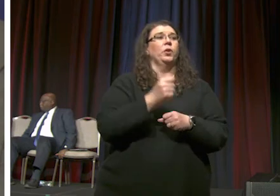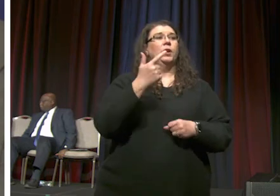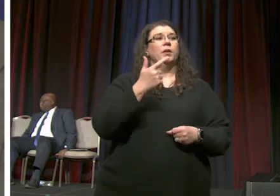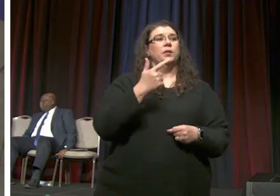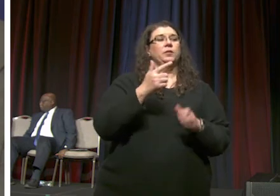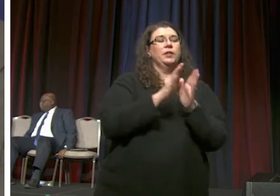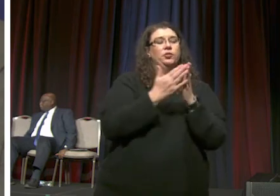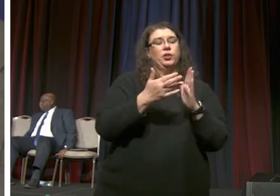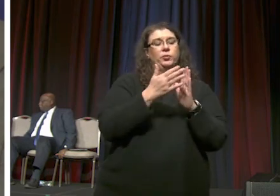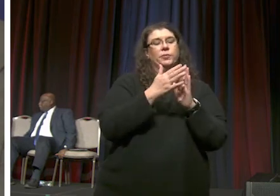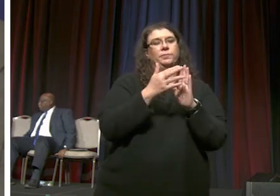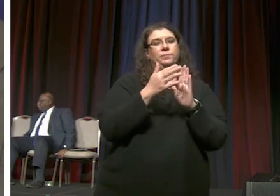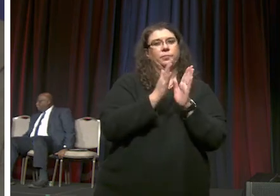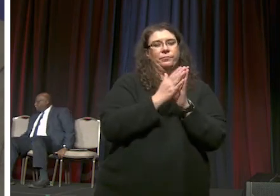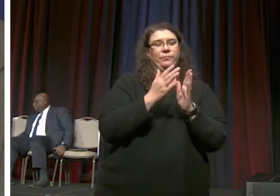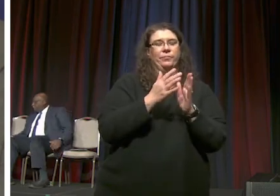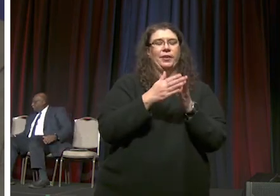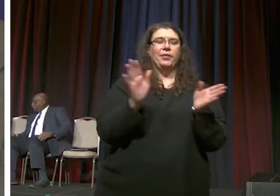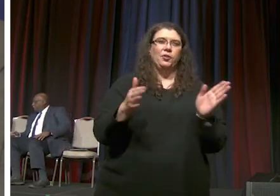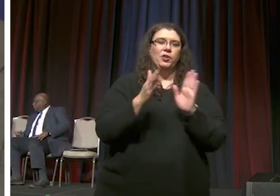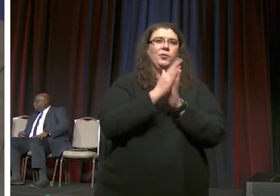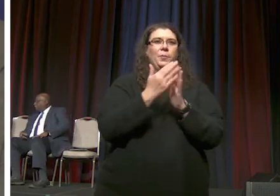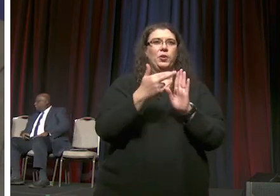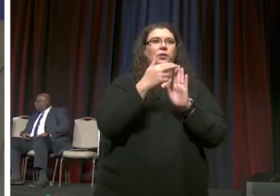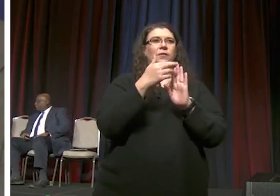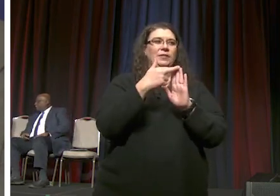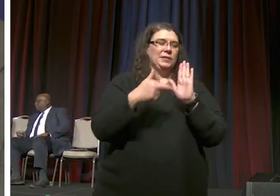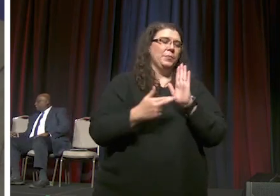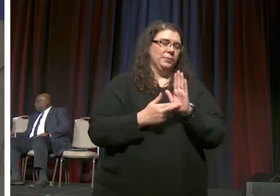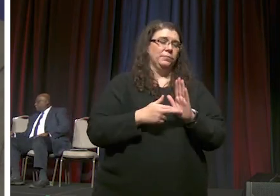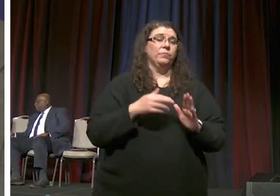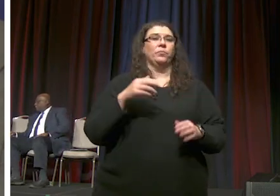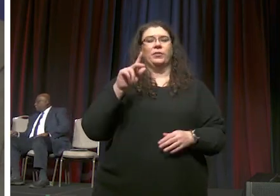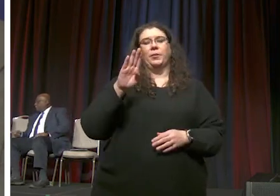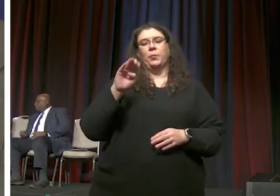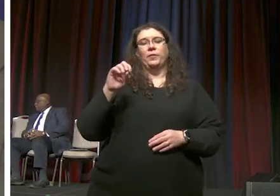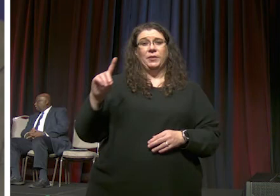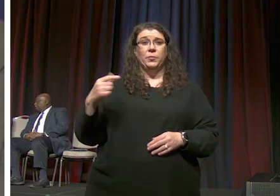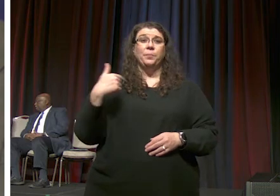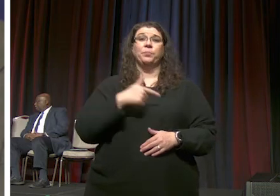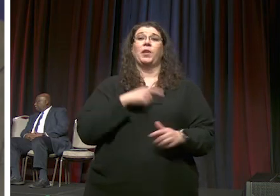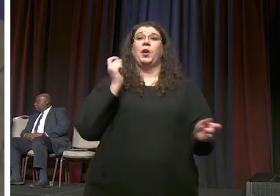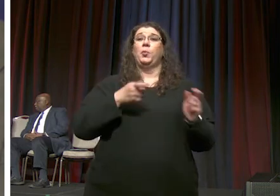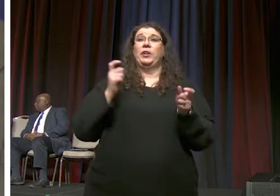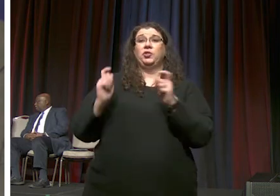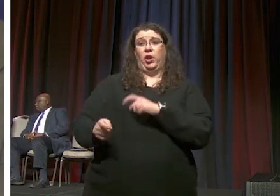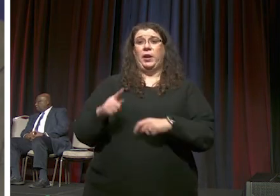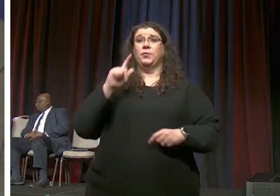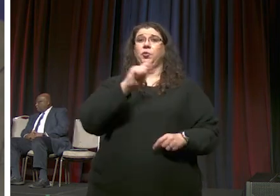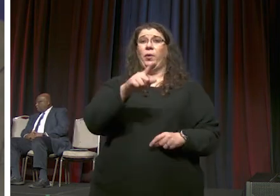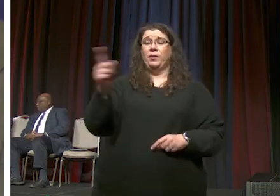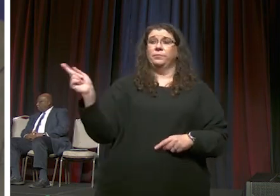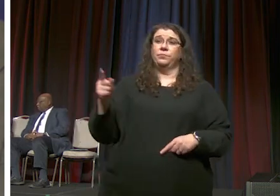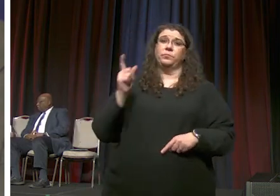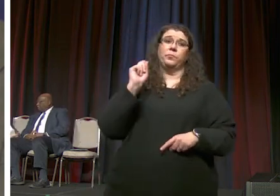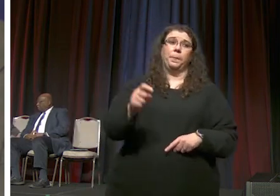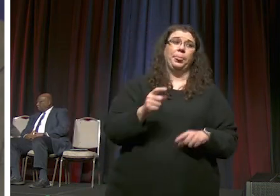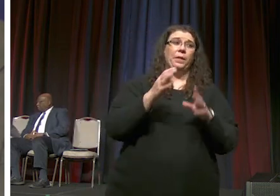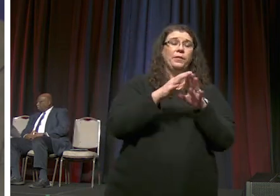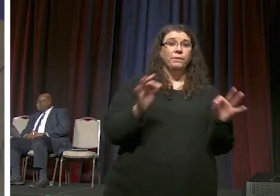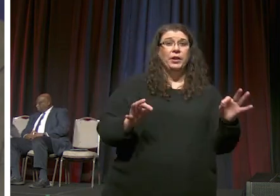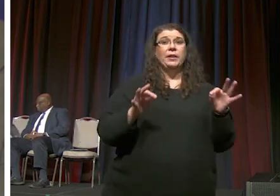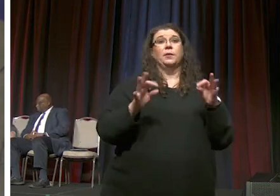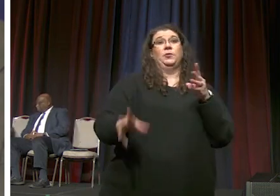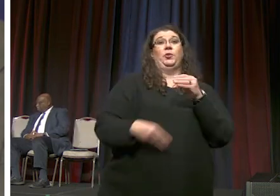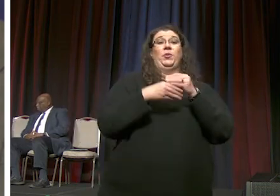discipline and we've made an um a change in it and we're asking you to give us the freedom to add some new